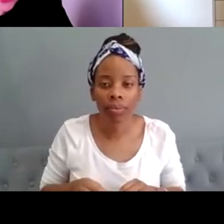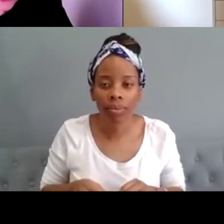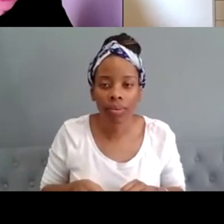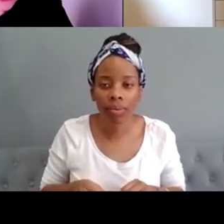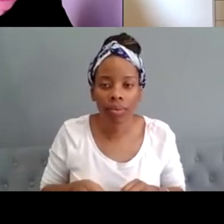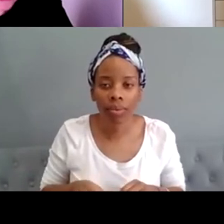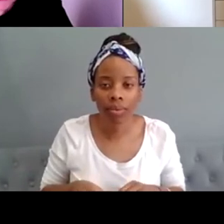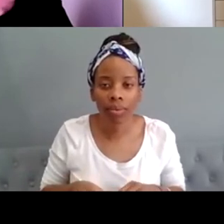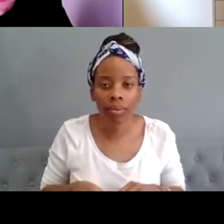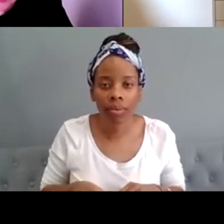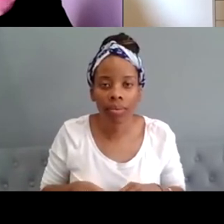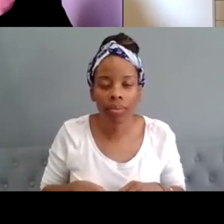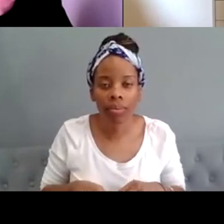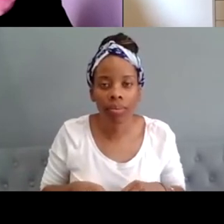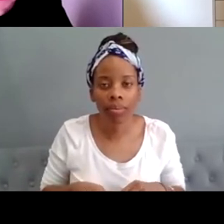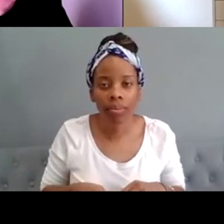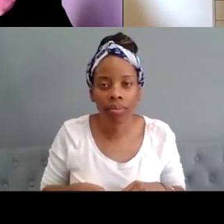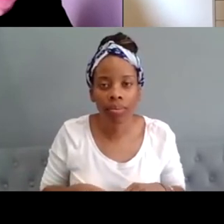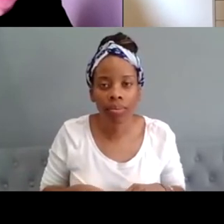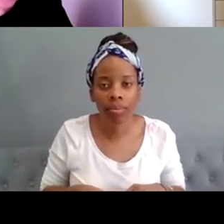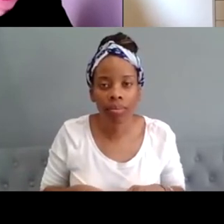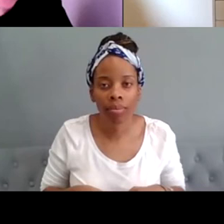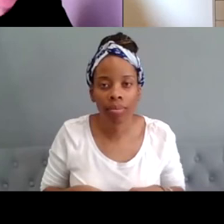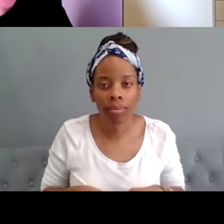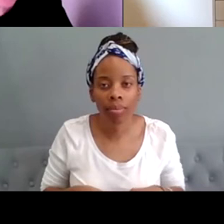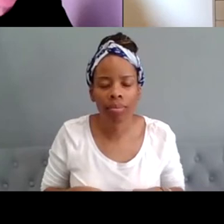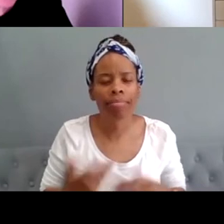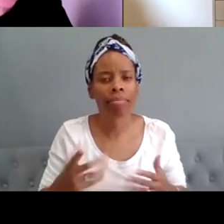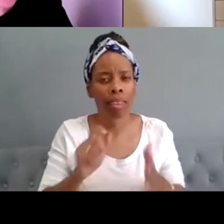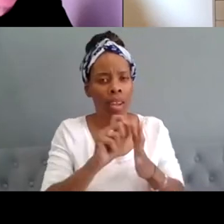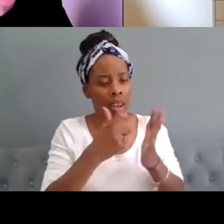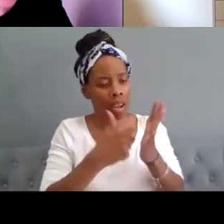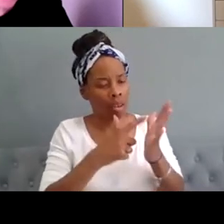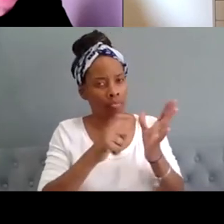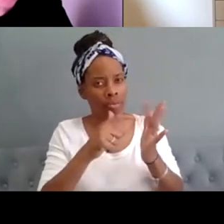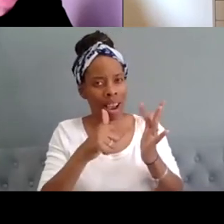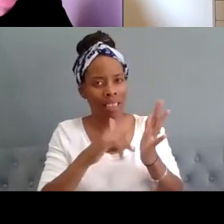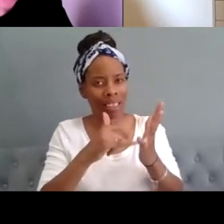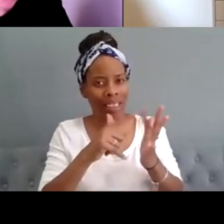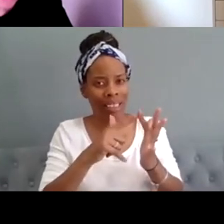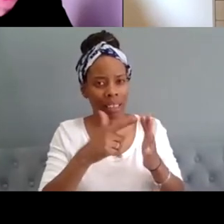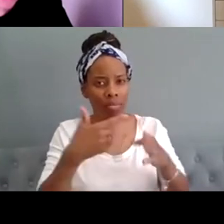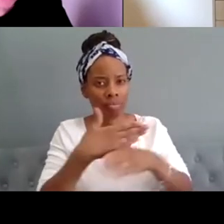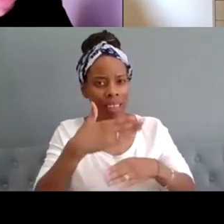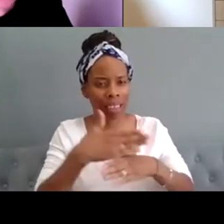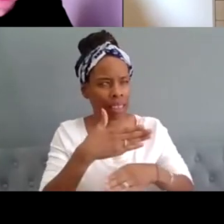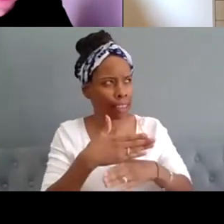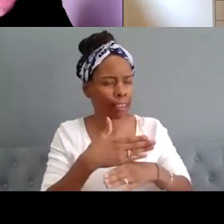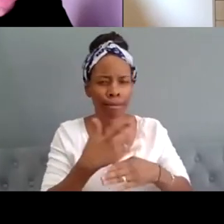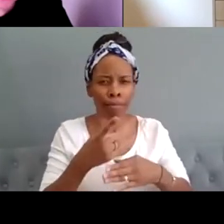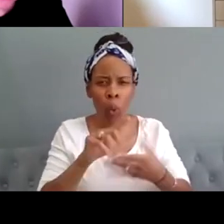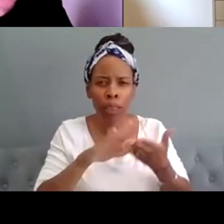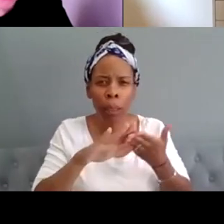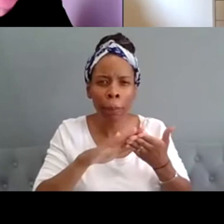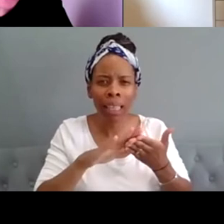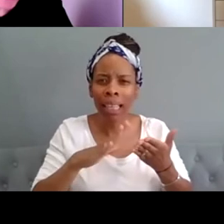i think we need new templates for what constitutes practice if we're going to learn to value and understand works